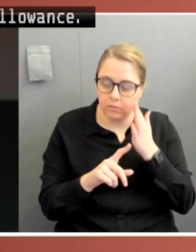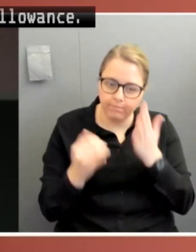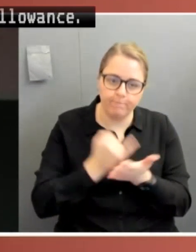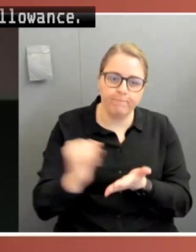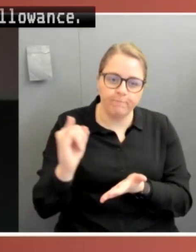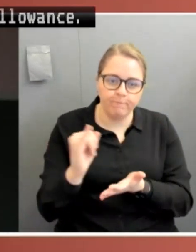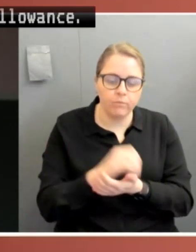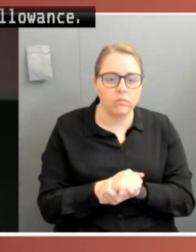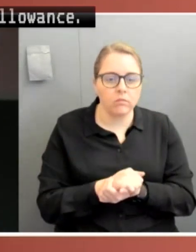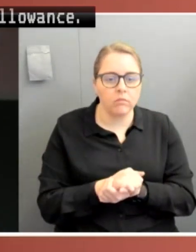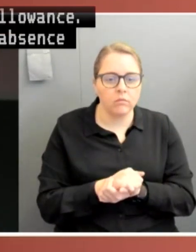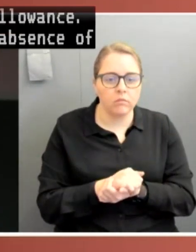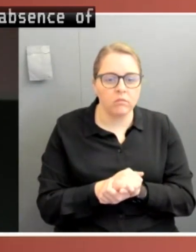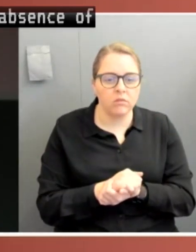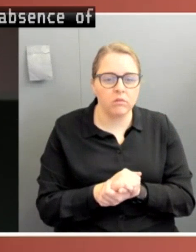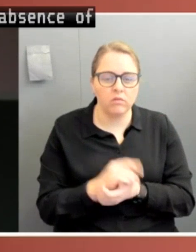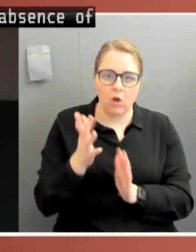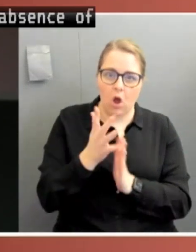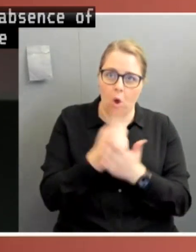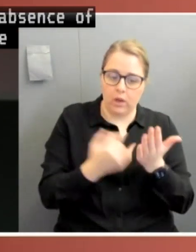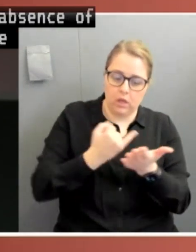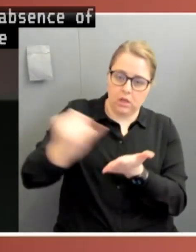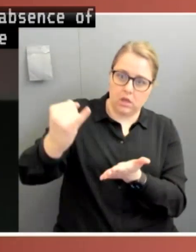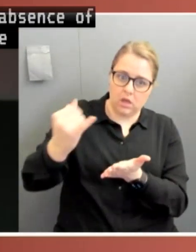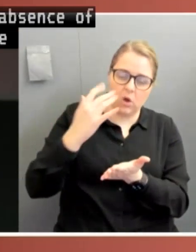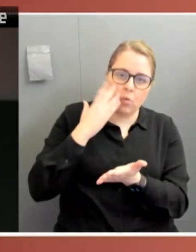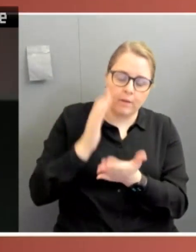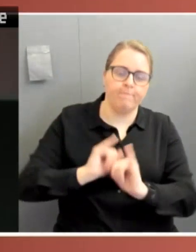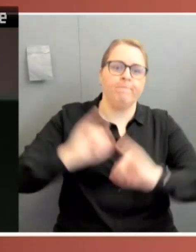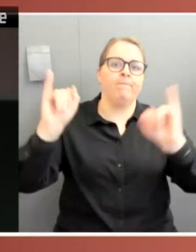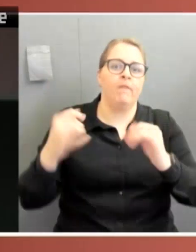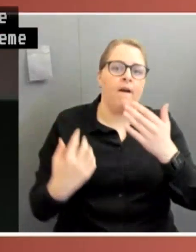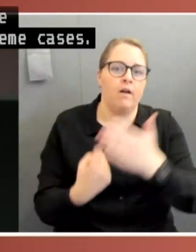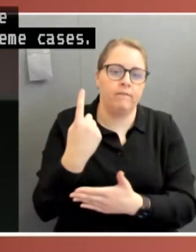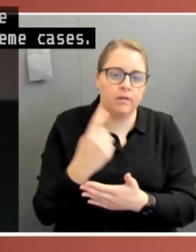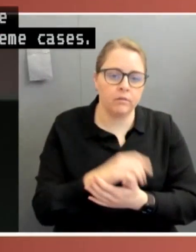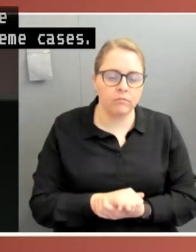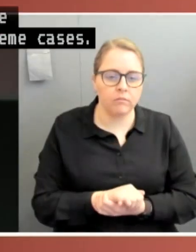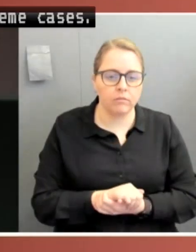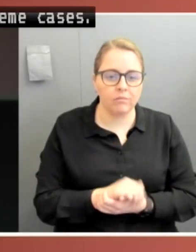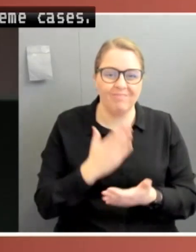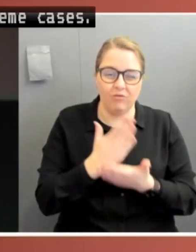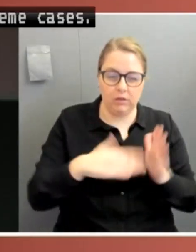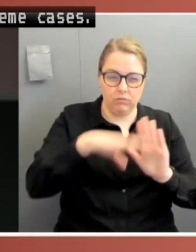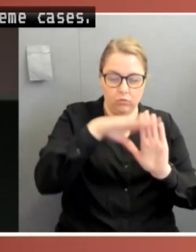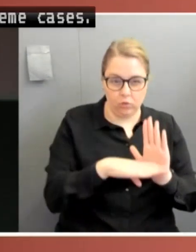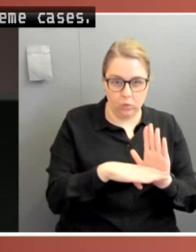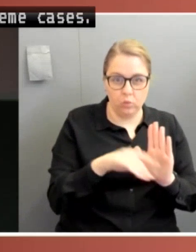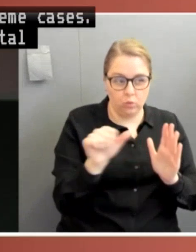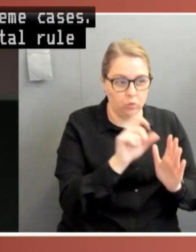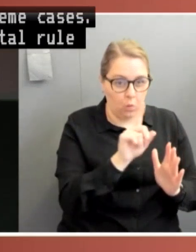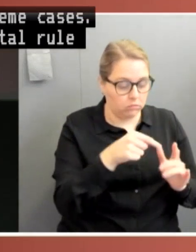only be permitted in the most extreme cases. It should be, as a fundamental rule, that when the executive makes laws